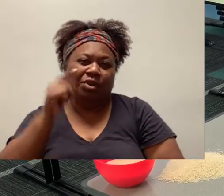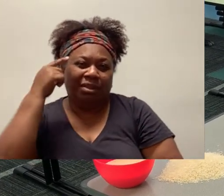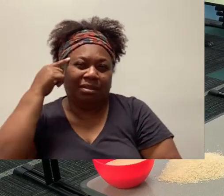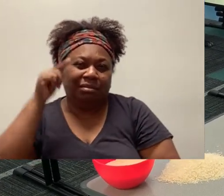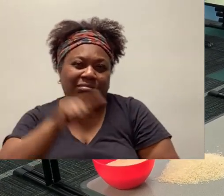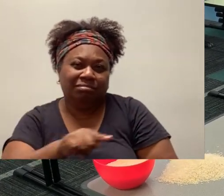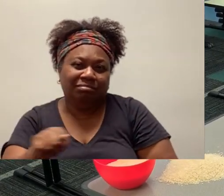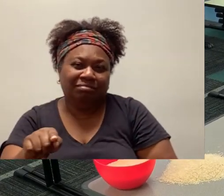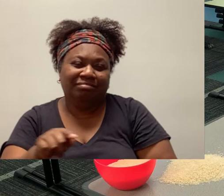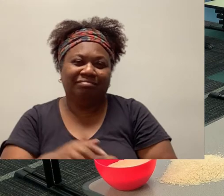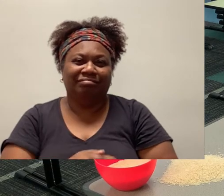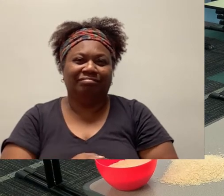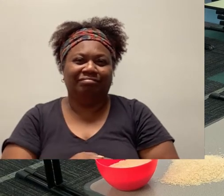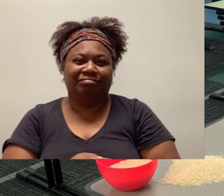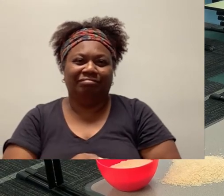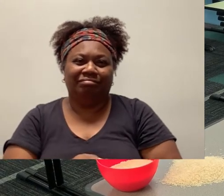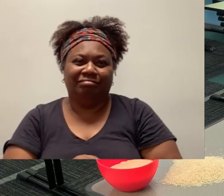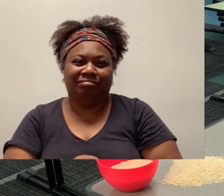Do you know what it is yet?